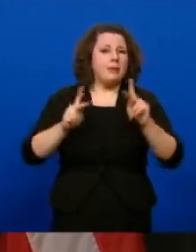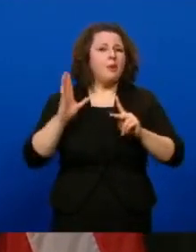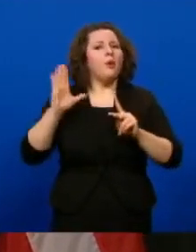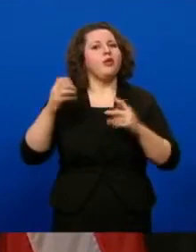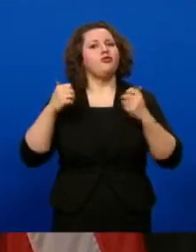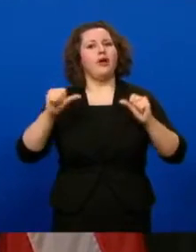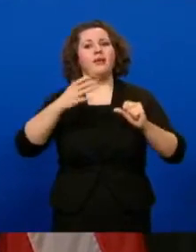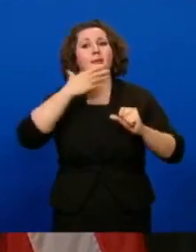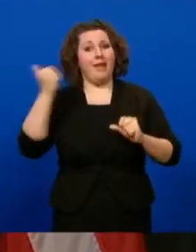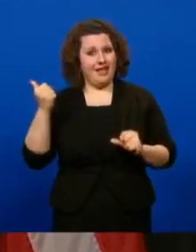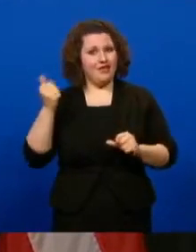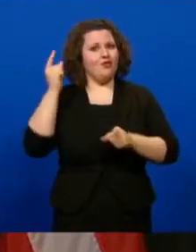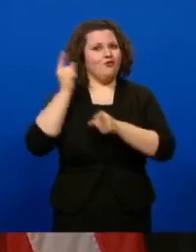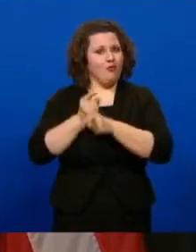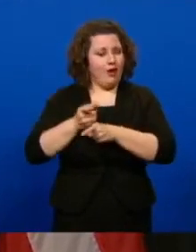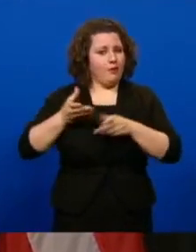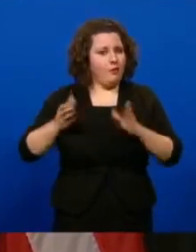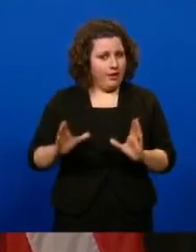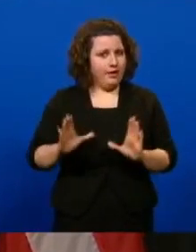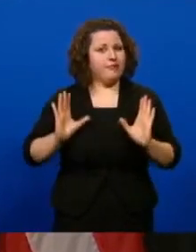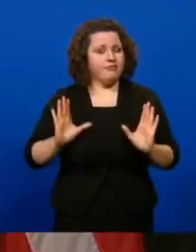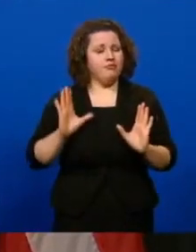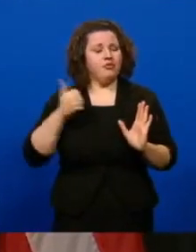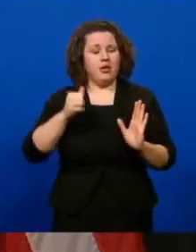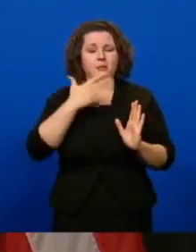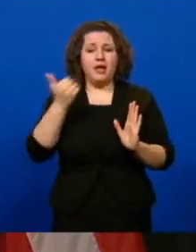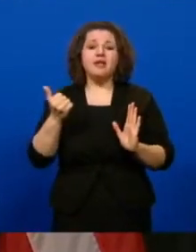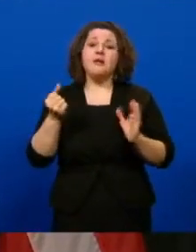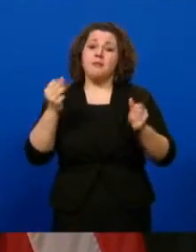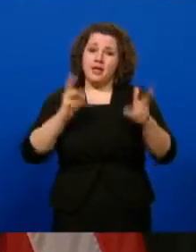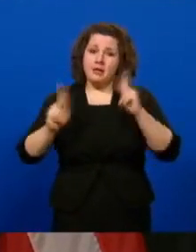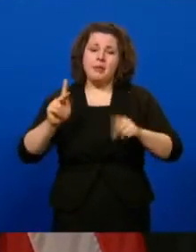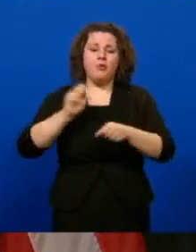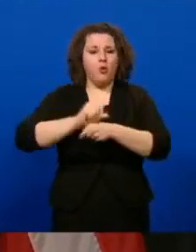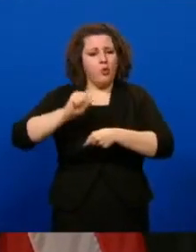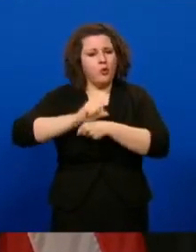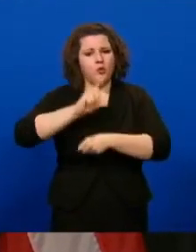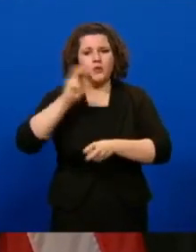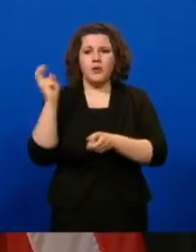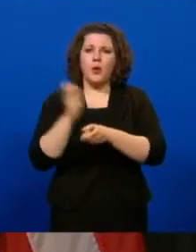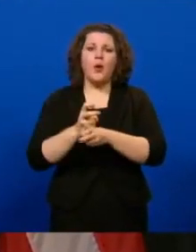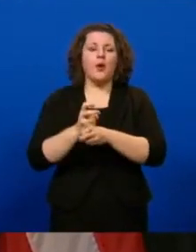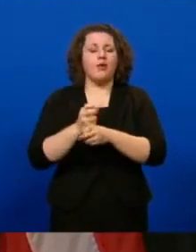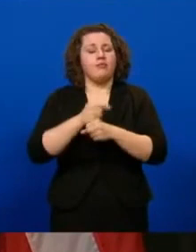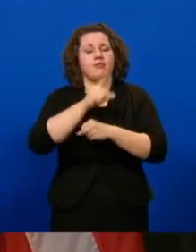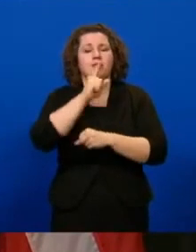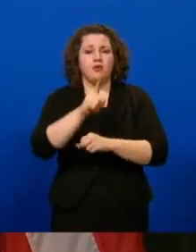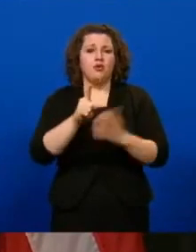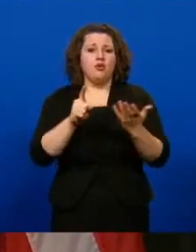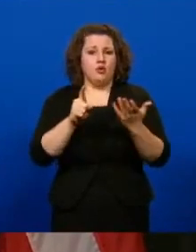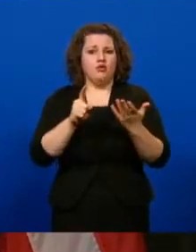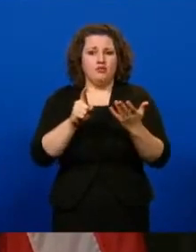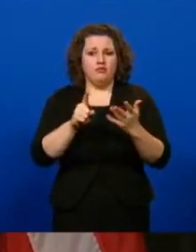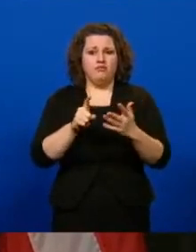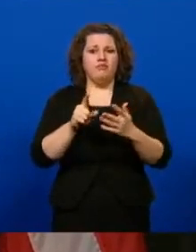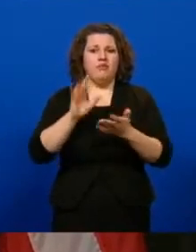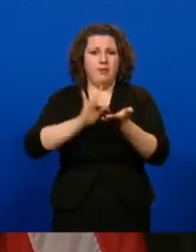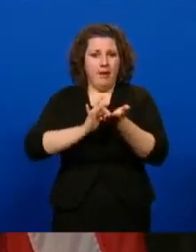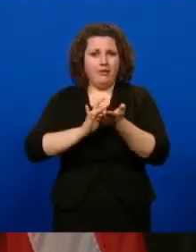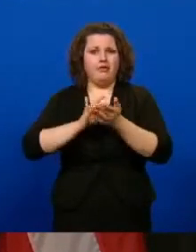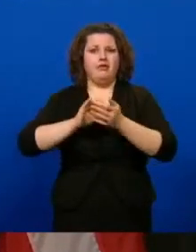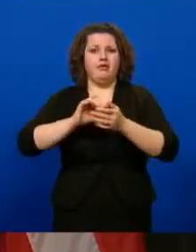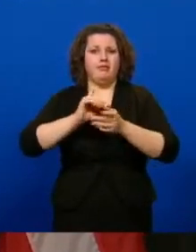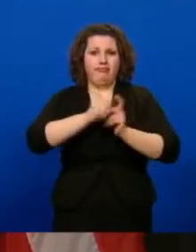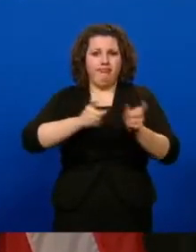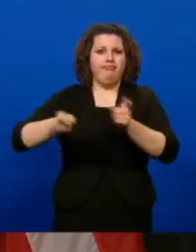best to do it right. We've got a lot of people that are working hard to make sure that we get this rolled out, and that